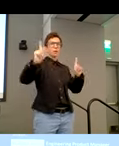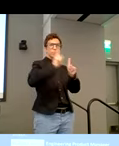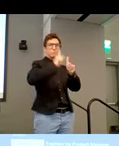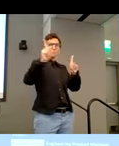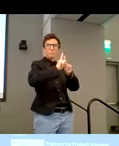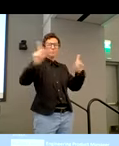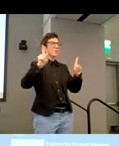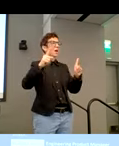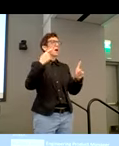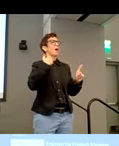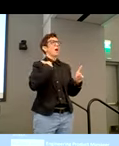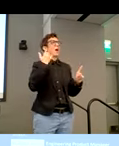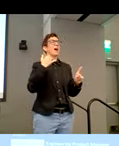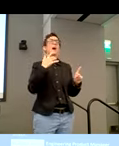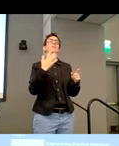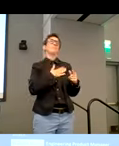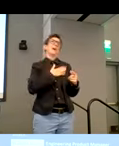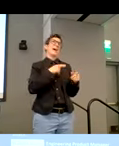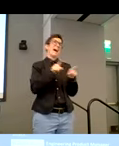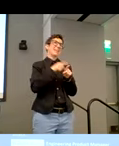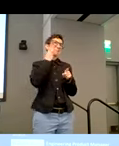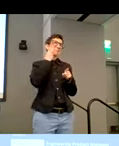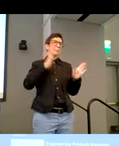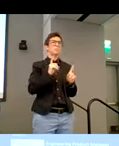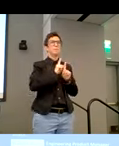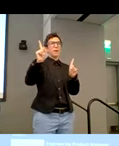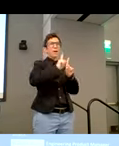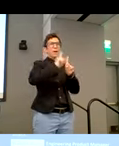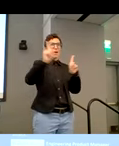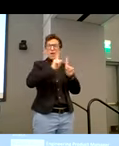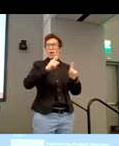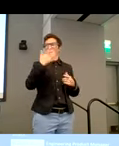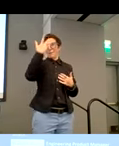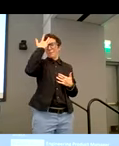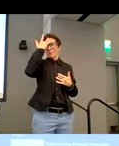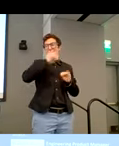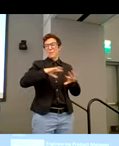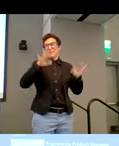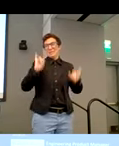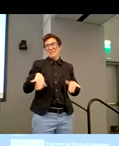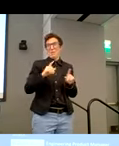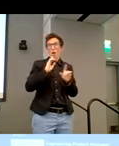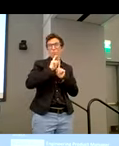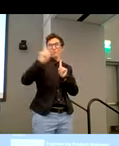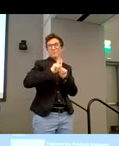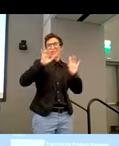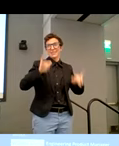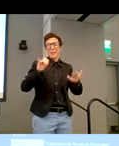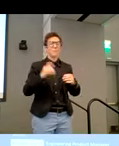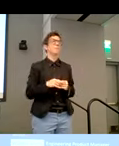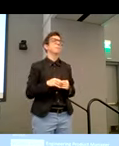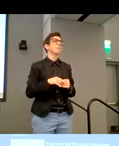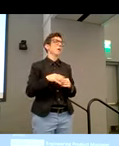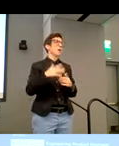just thought it was business as usual. So, but anyway, so how was the pandemic and the major increase in remote